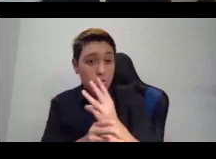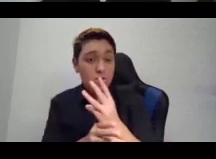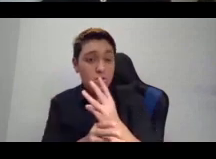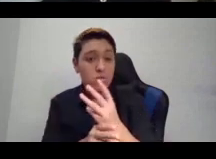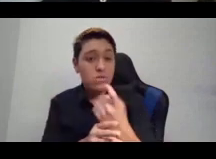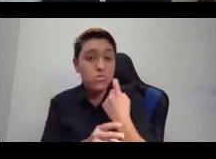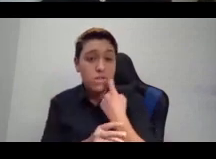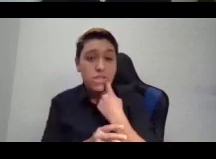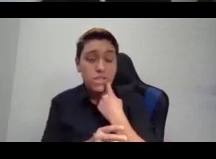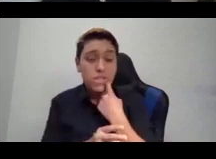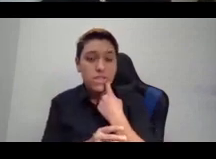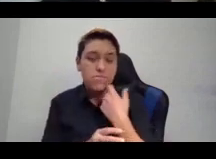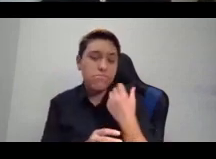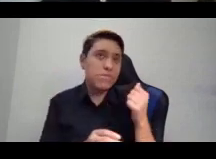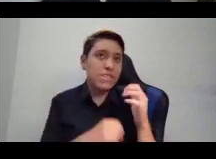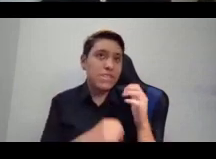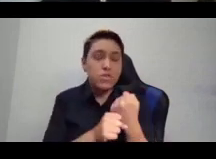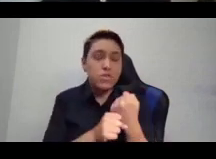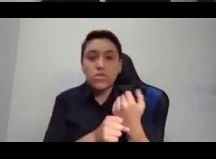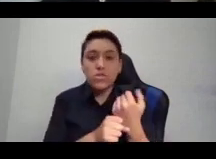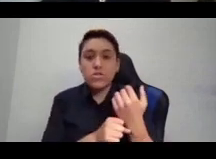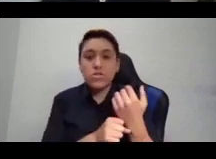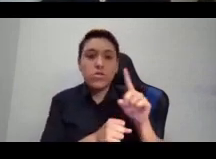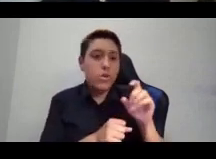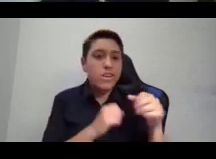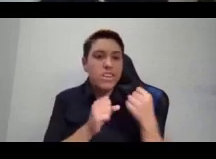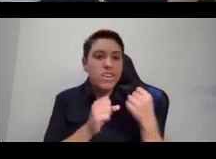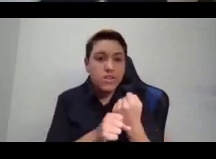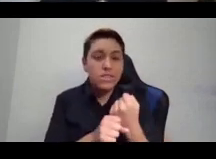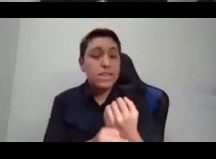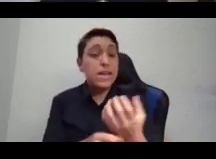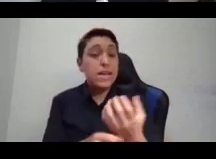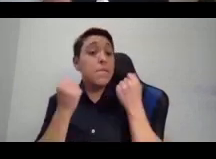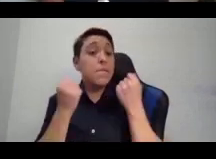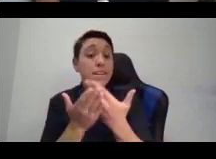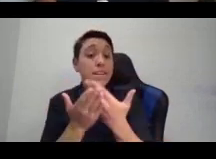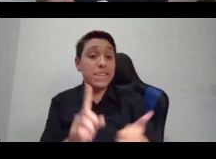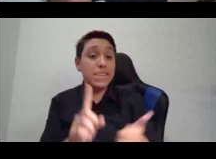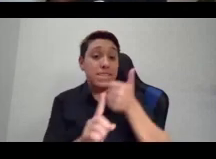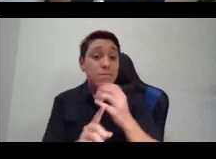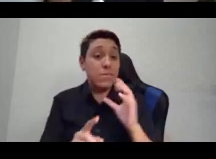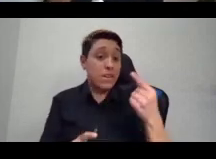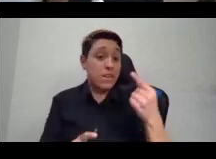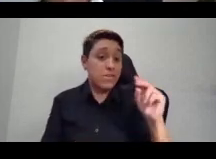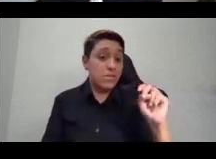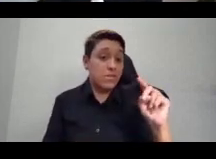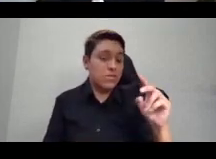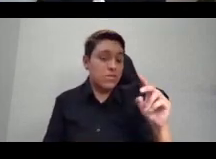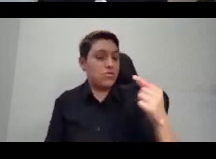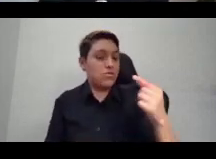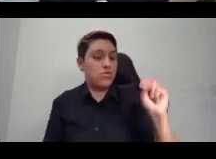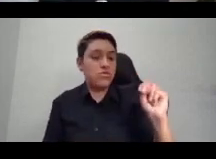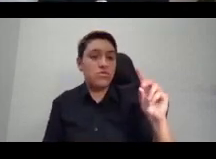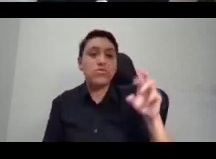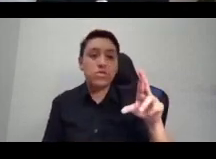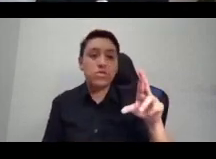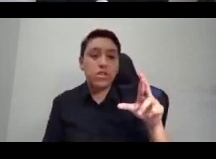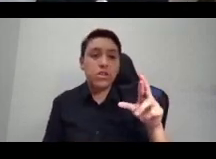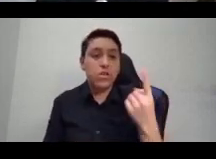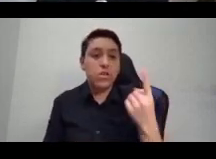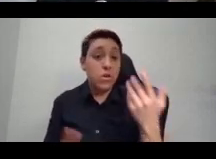and centuries, and one of the major ones is colonialism and imperialism. This in front of us on the screen is a map